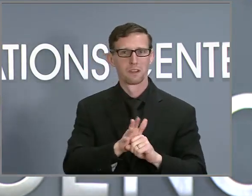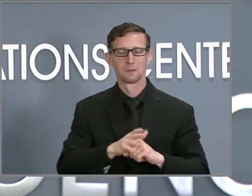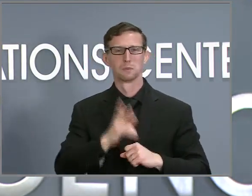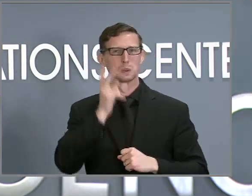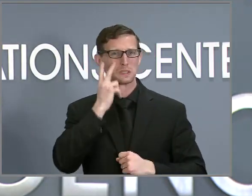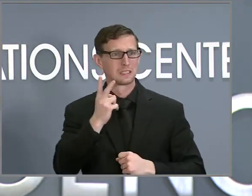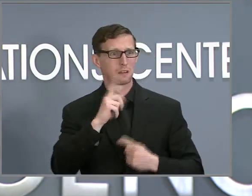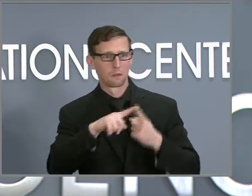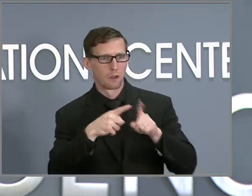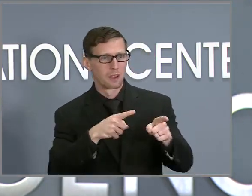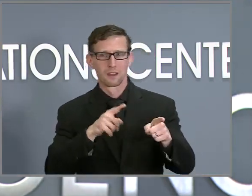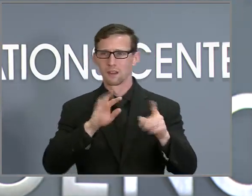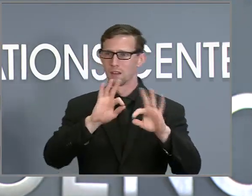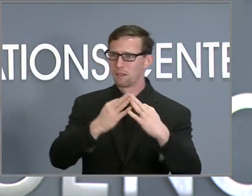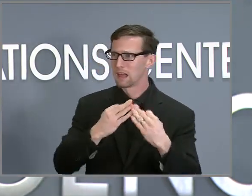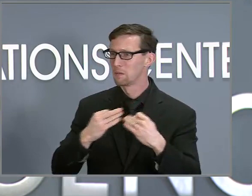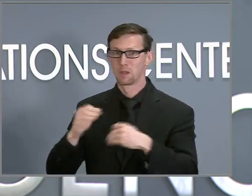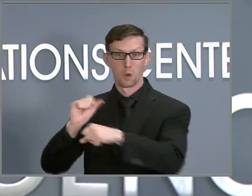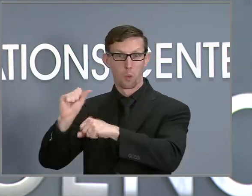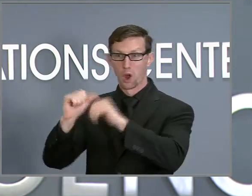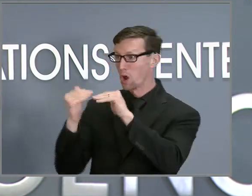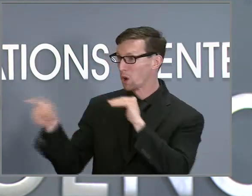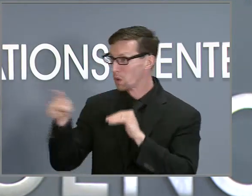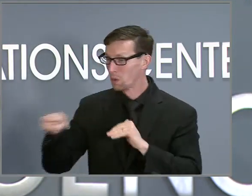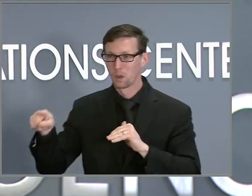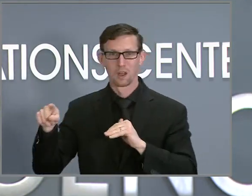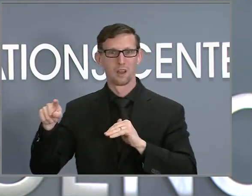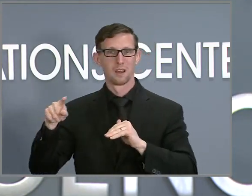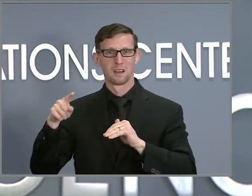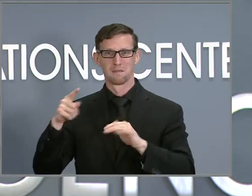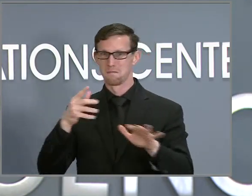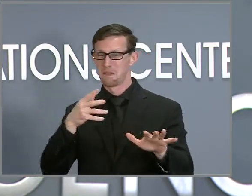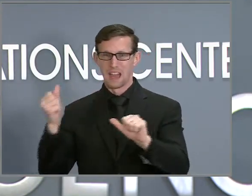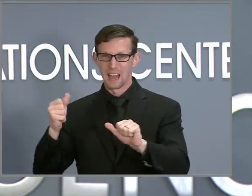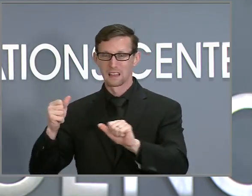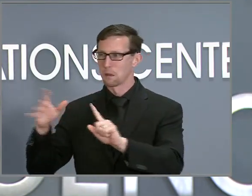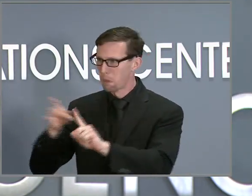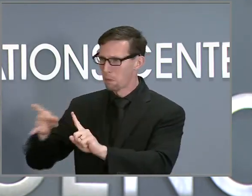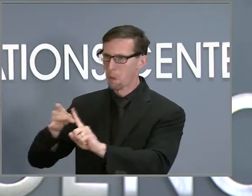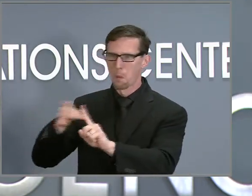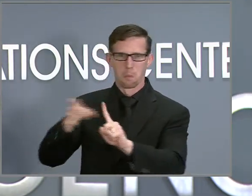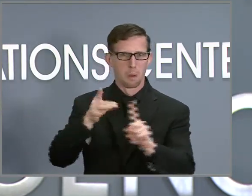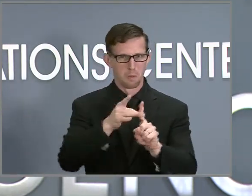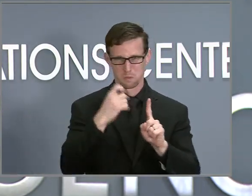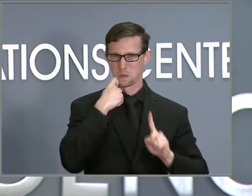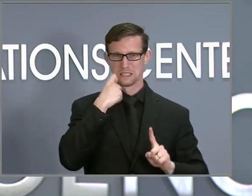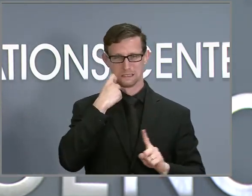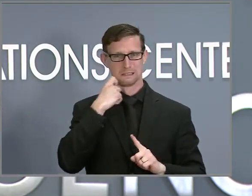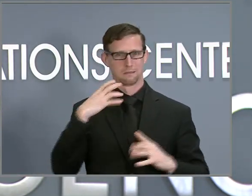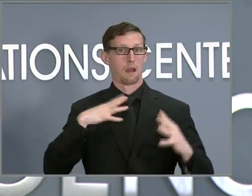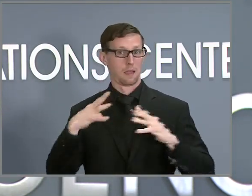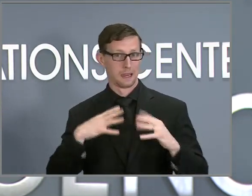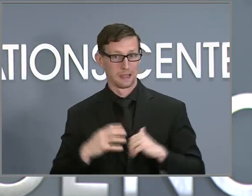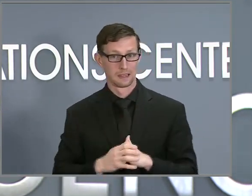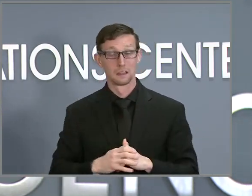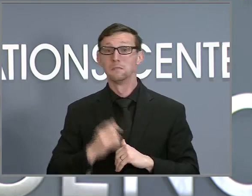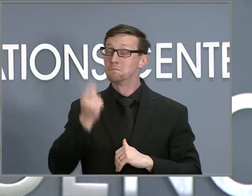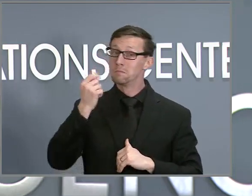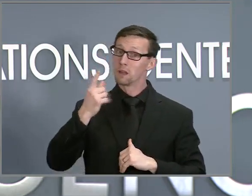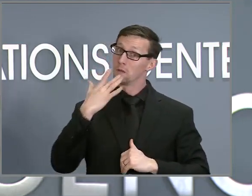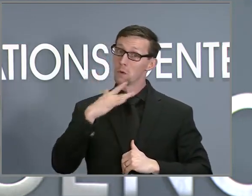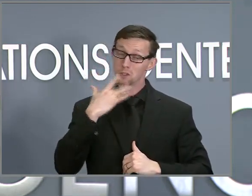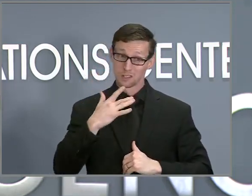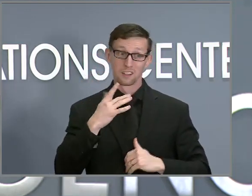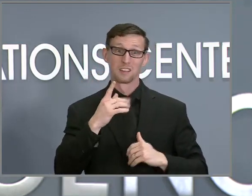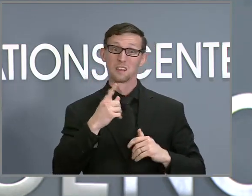friends and family members test positive now and over the holidays. Fortunately for people who have been vaccinated and